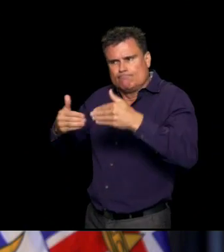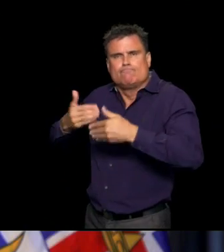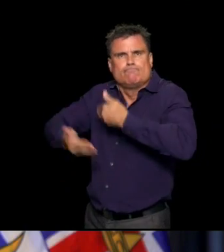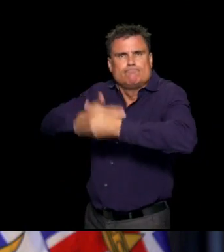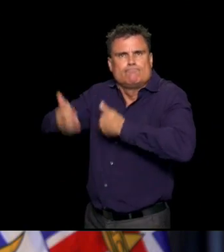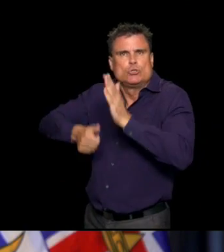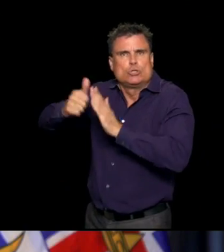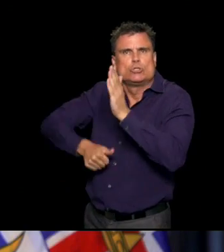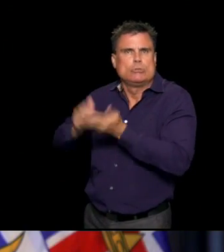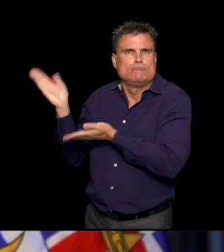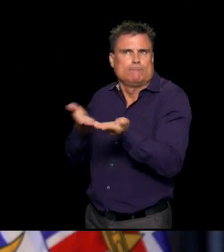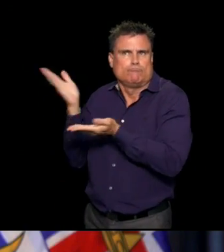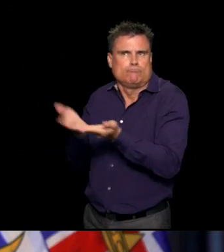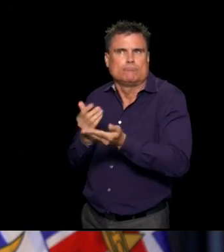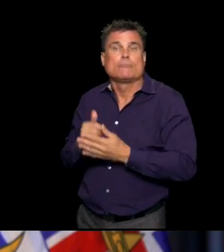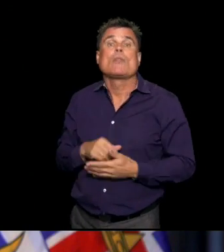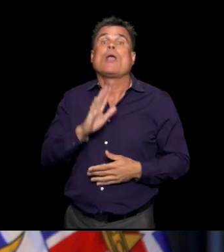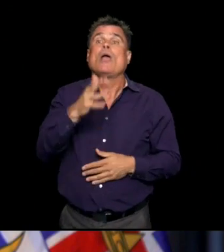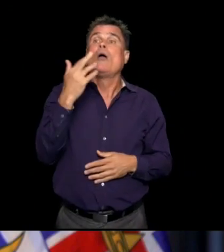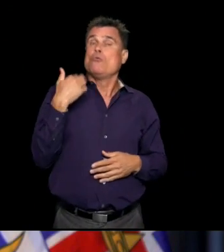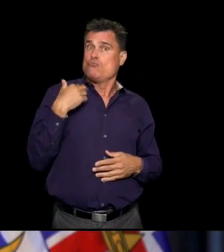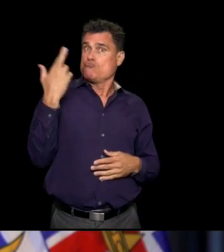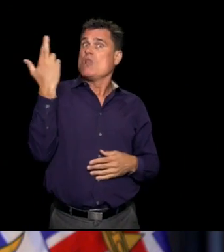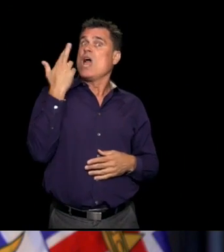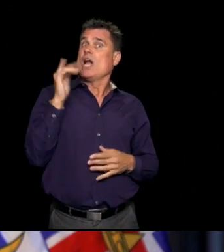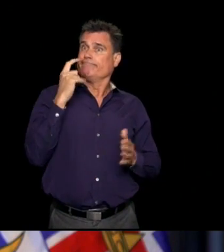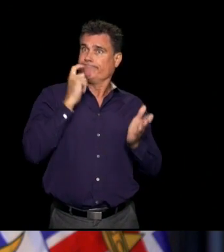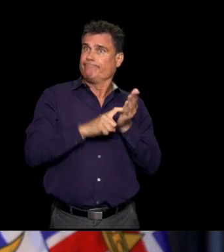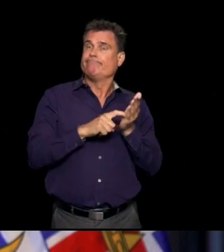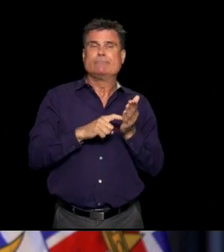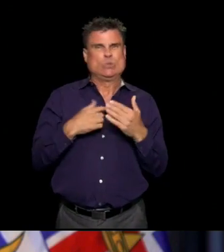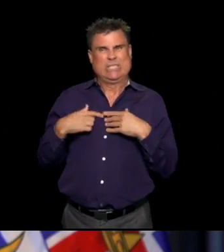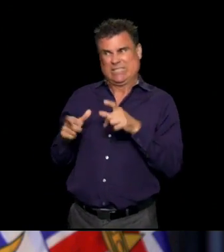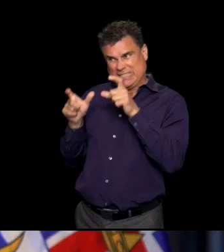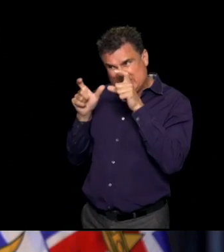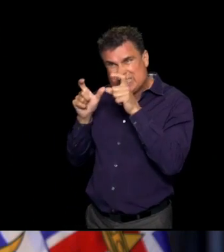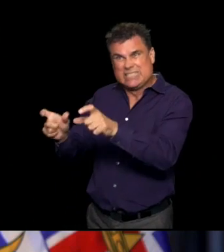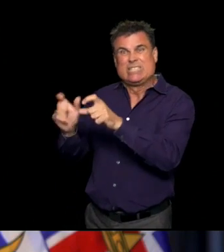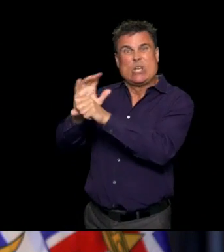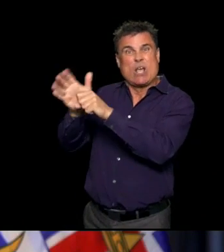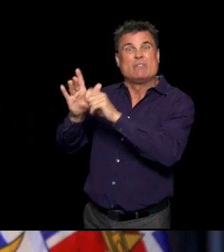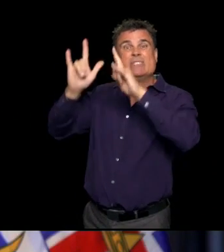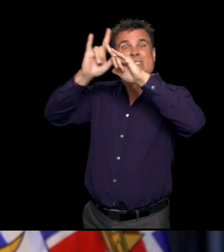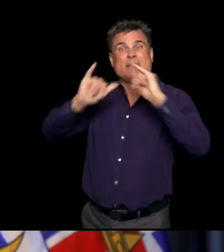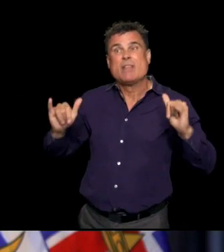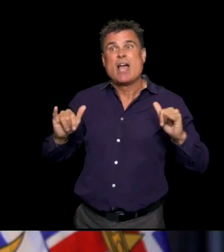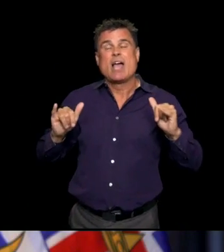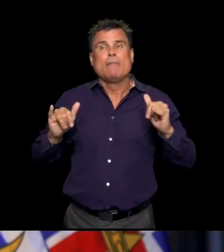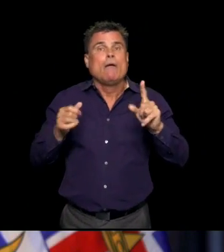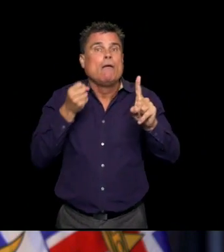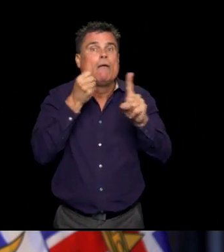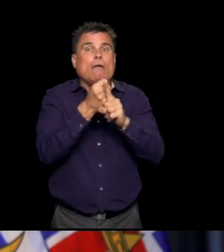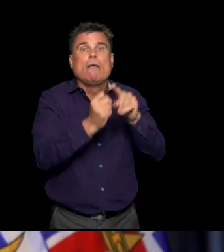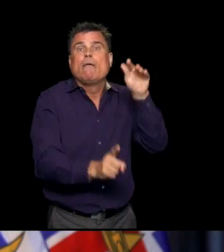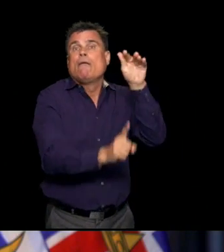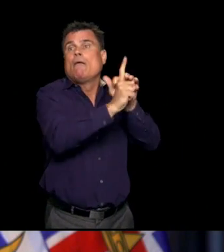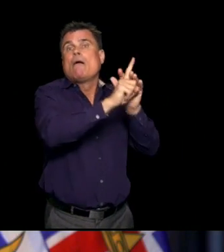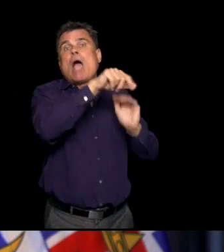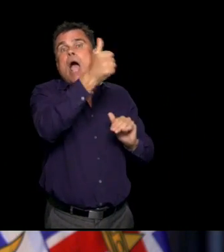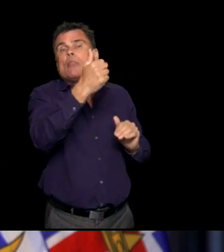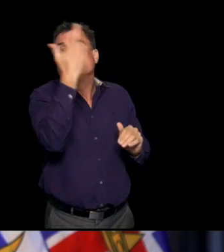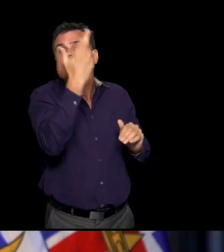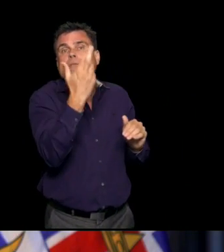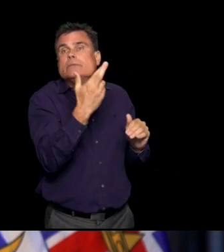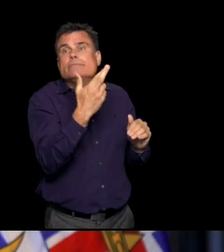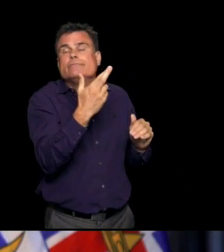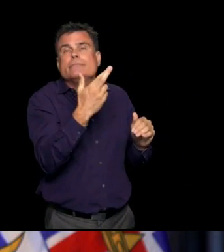us that the surgical renewal commitment remains highly vulnerable to external forces. However, our determination remains to ensure patients get the